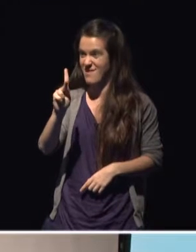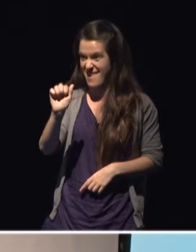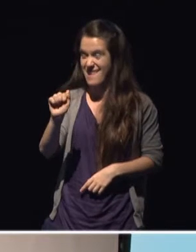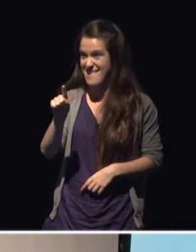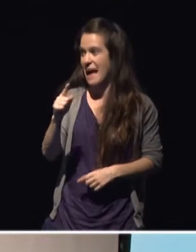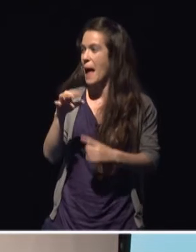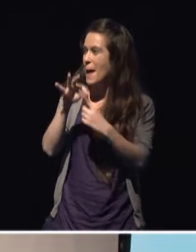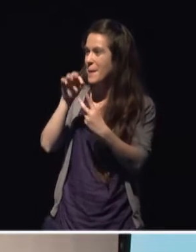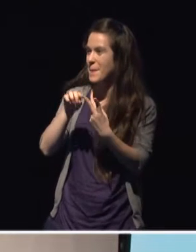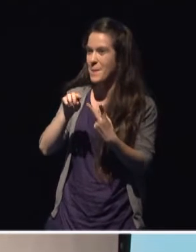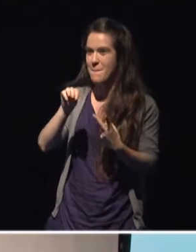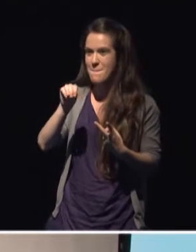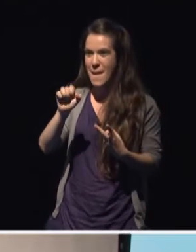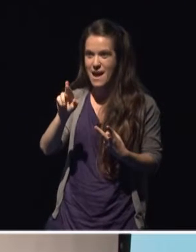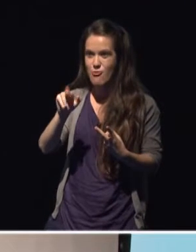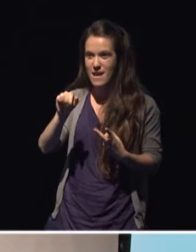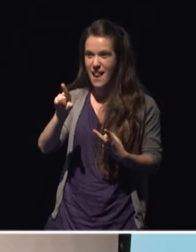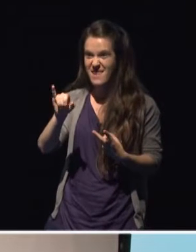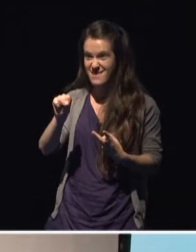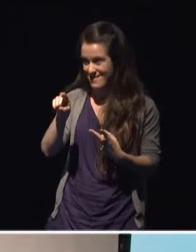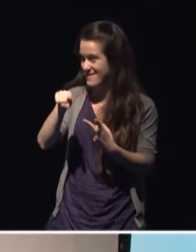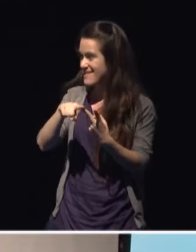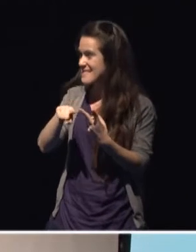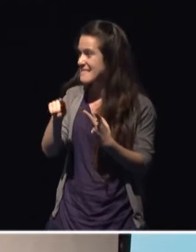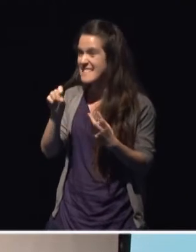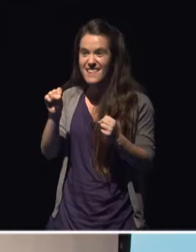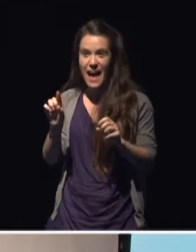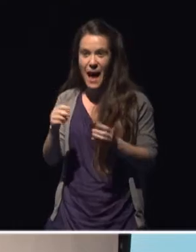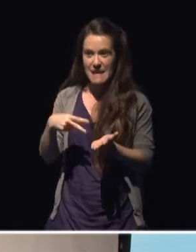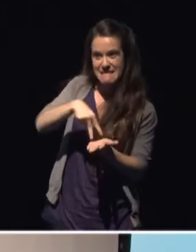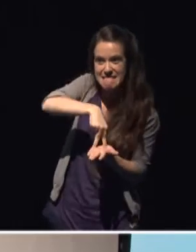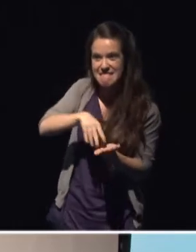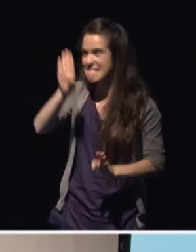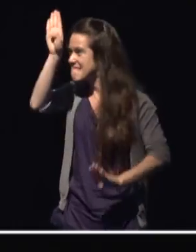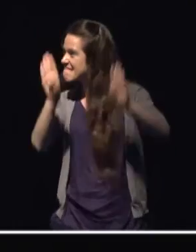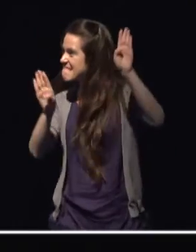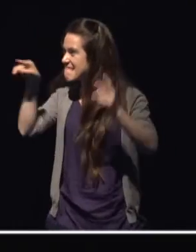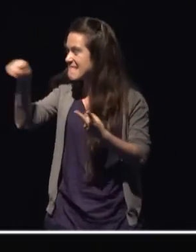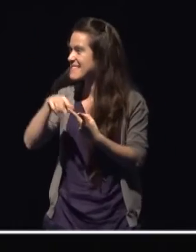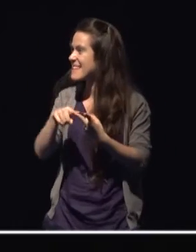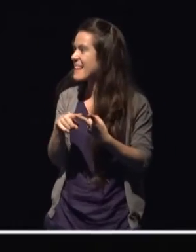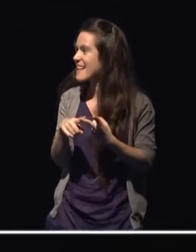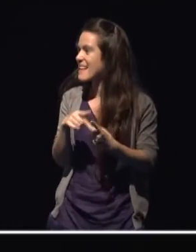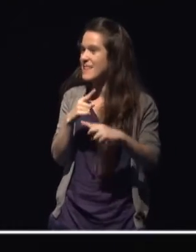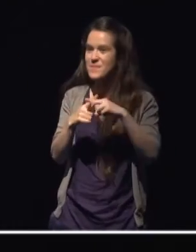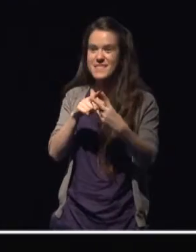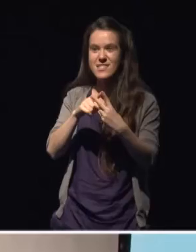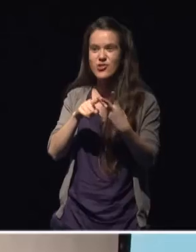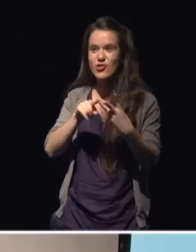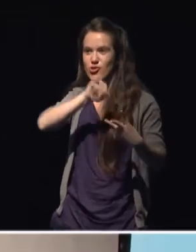mention Mary Liz if you could please stand up please I also want to mention James